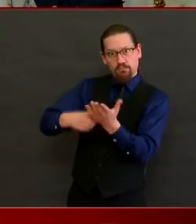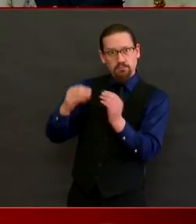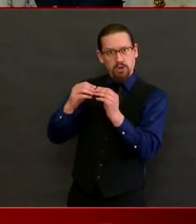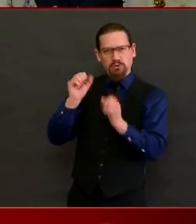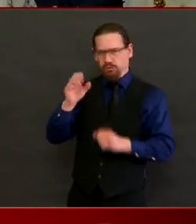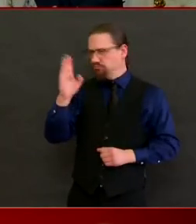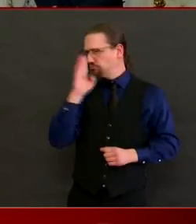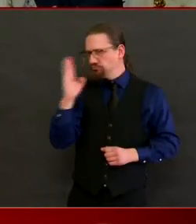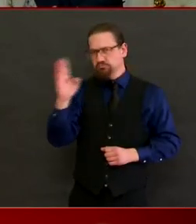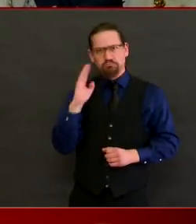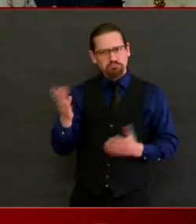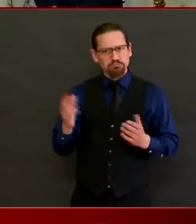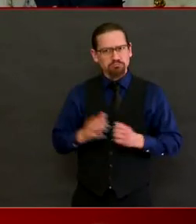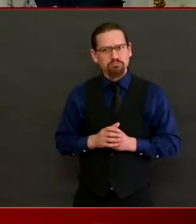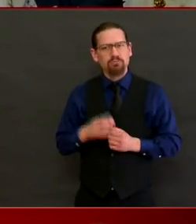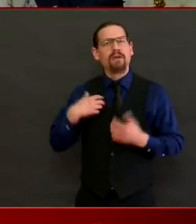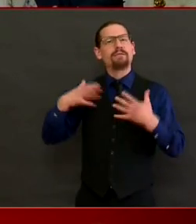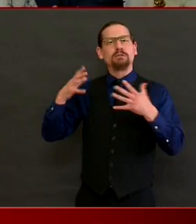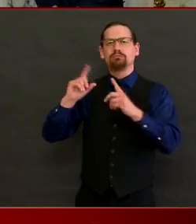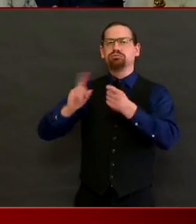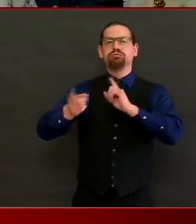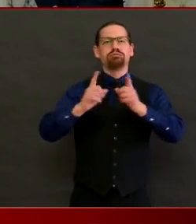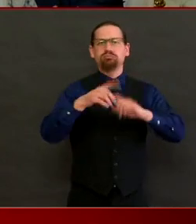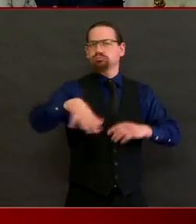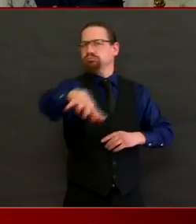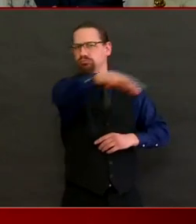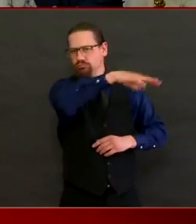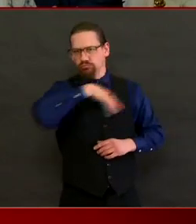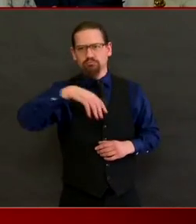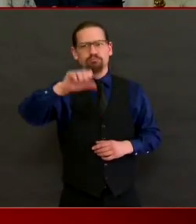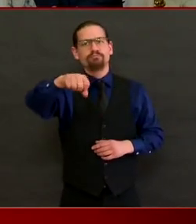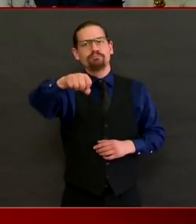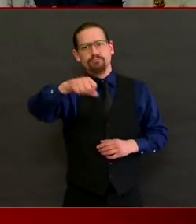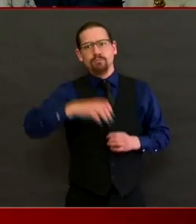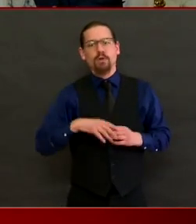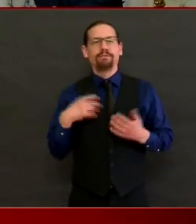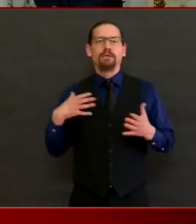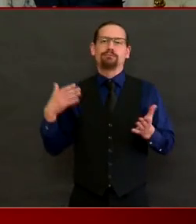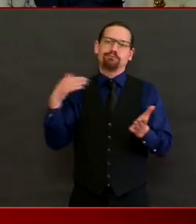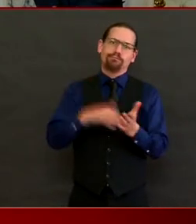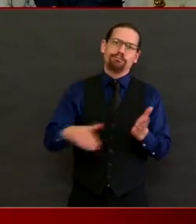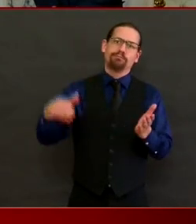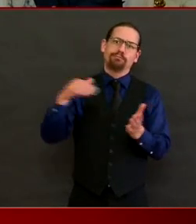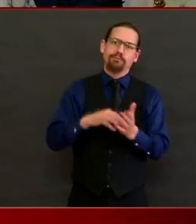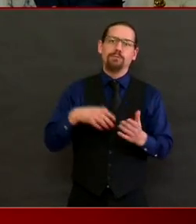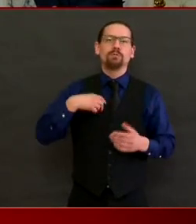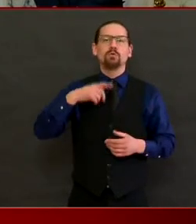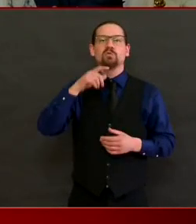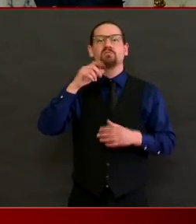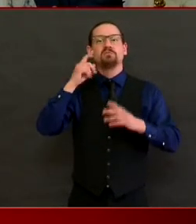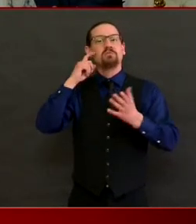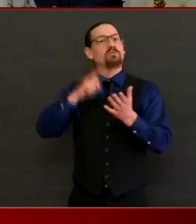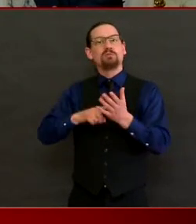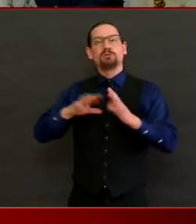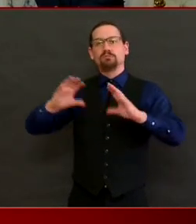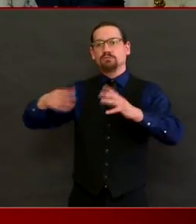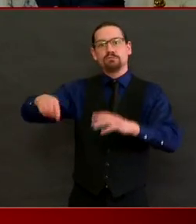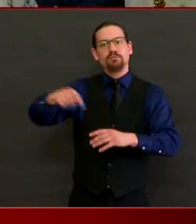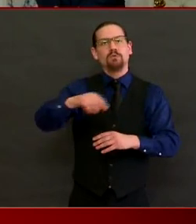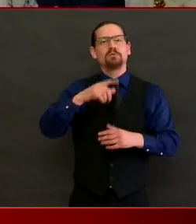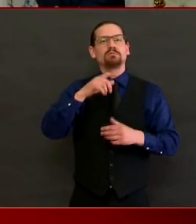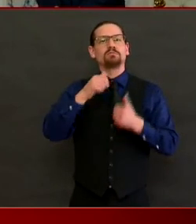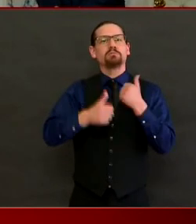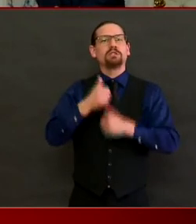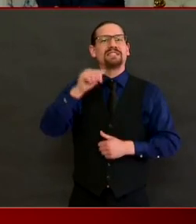people bearing the brunt of this are those who are already in a very vulnerable position. And we are trying every day to